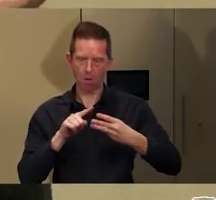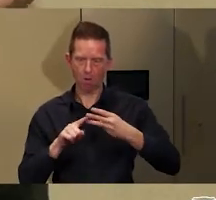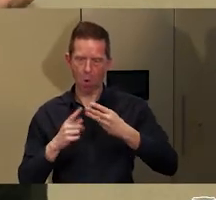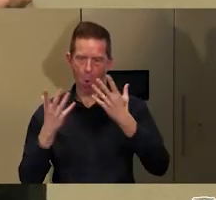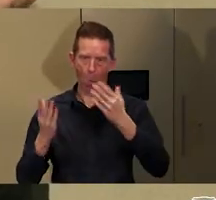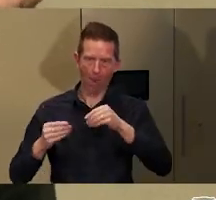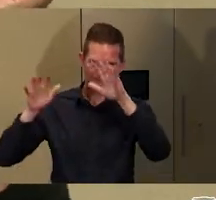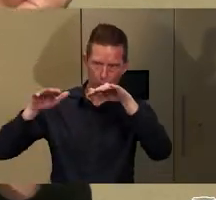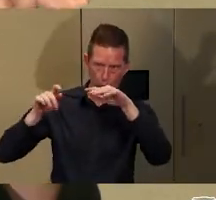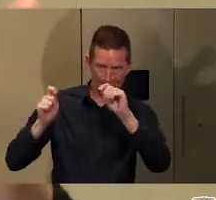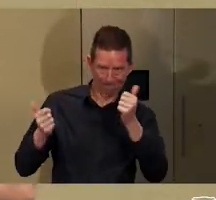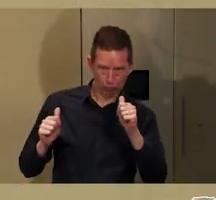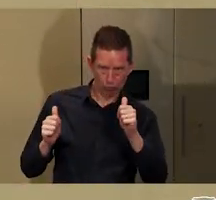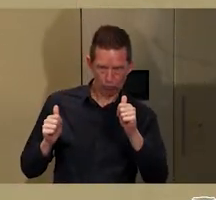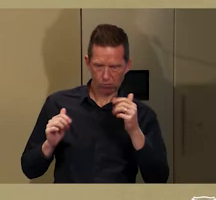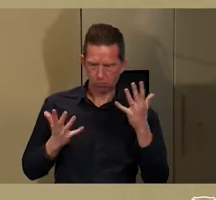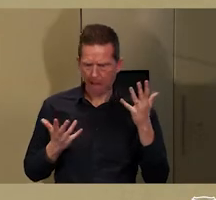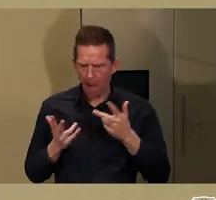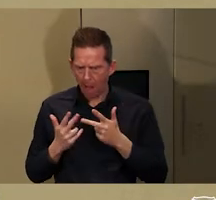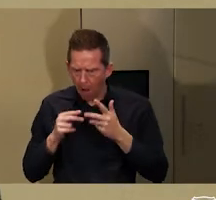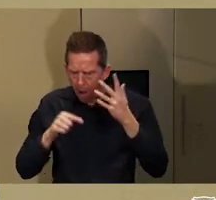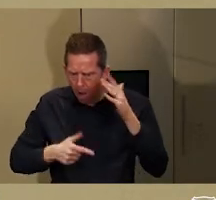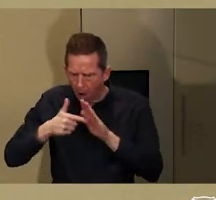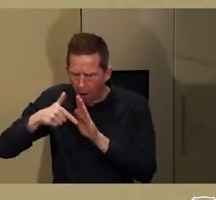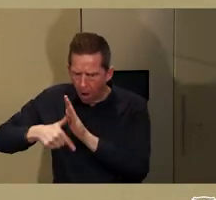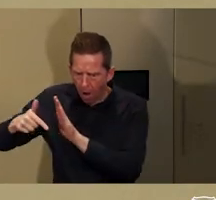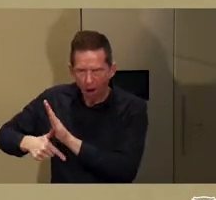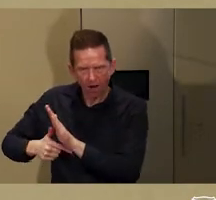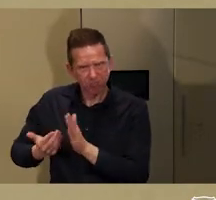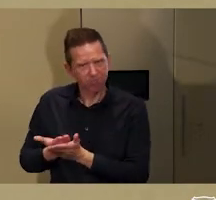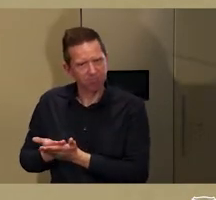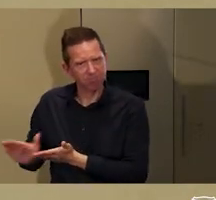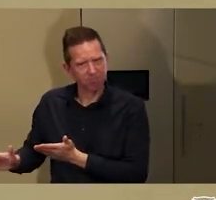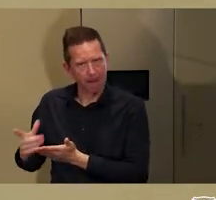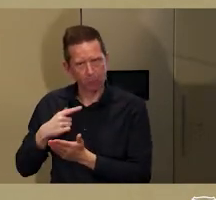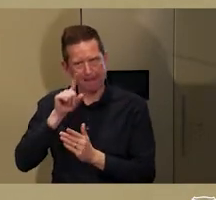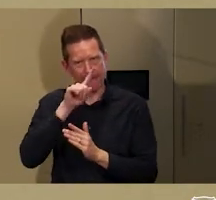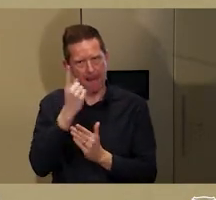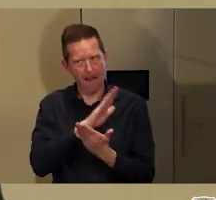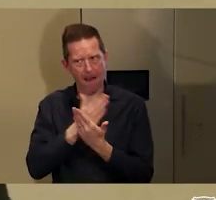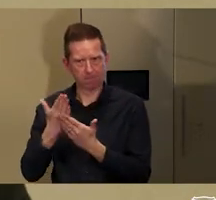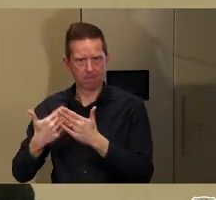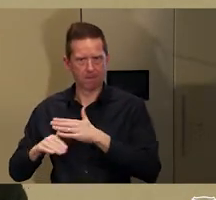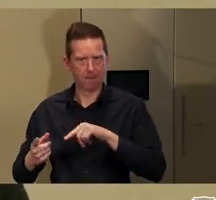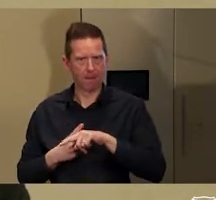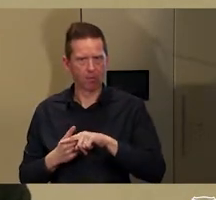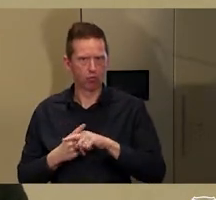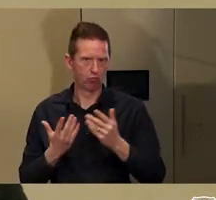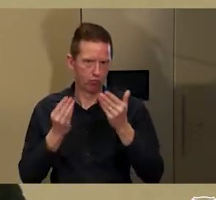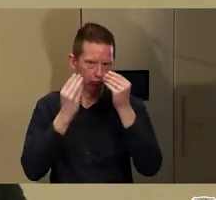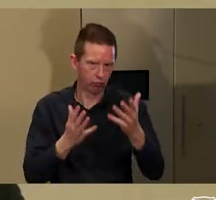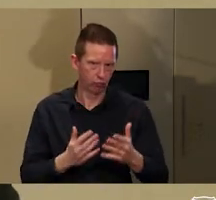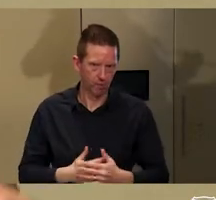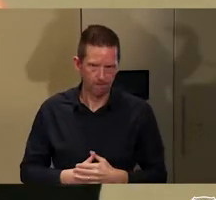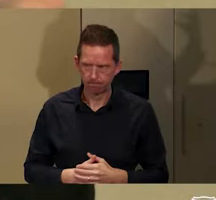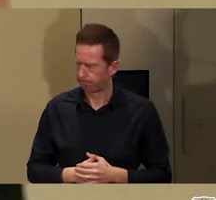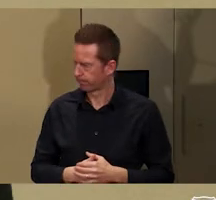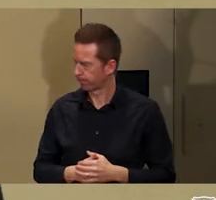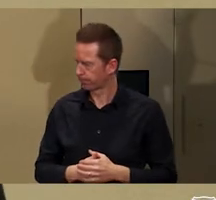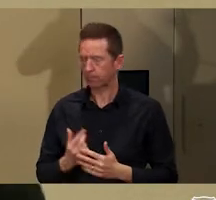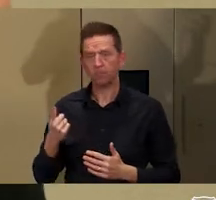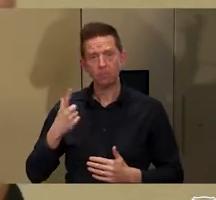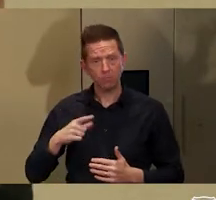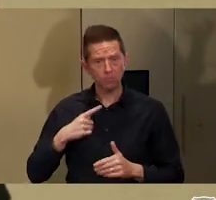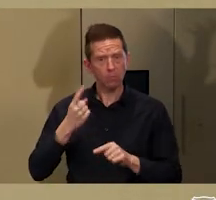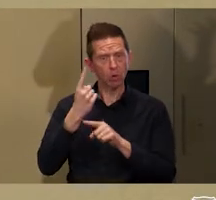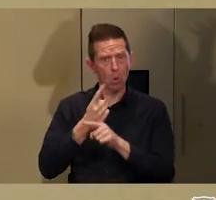in the language anymore. So, for this reason, it's important that the discussion of Indigenous knowledge also be